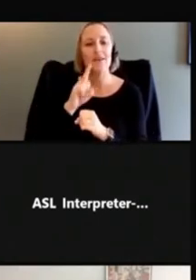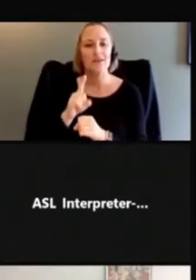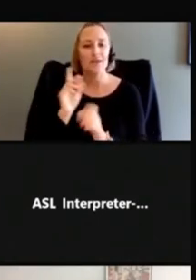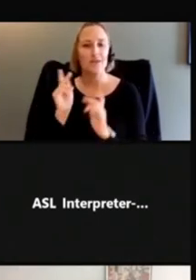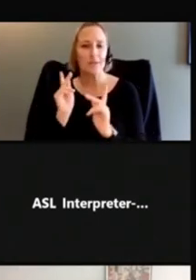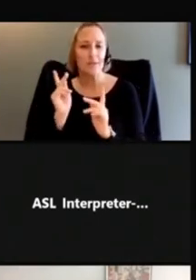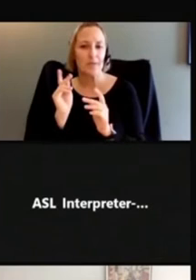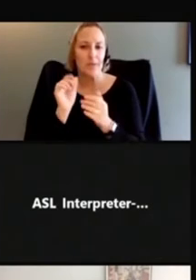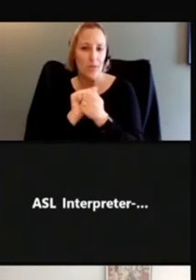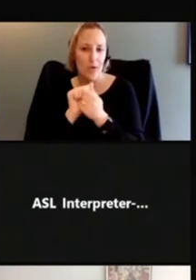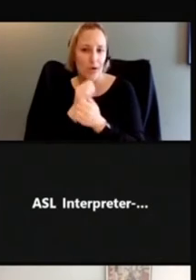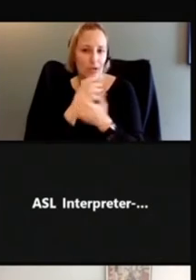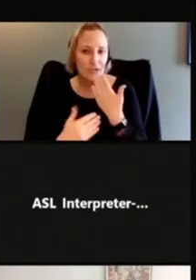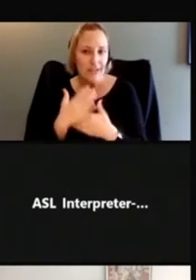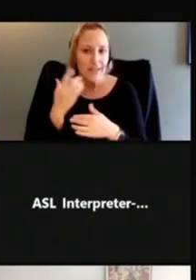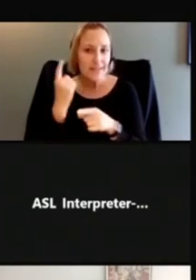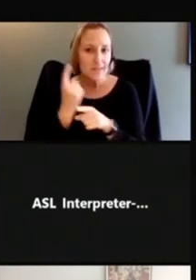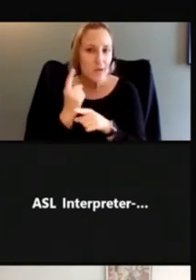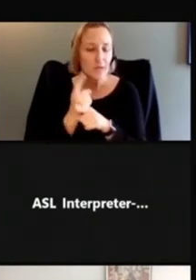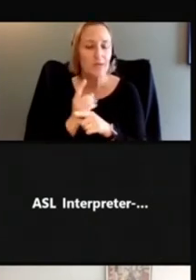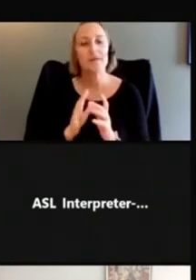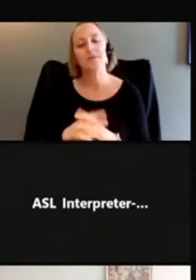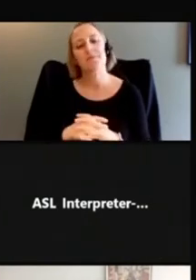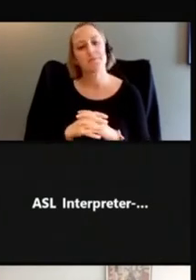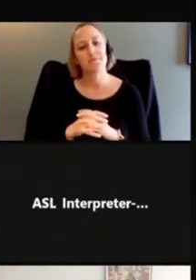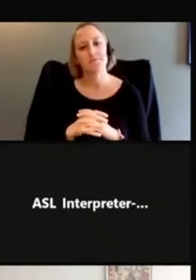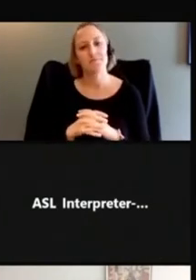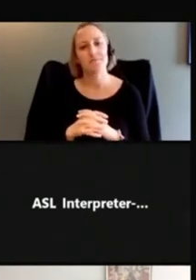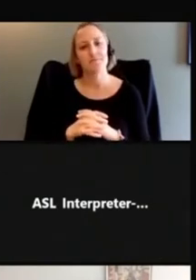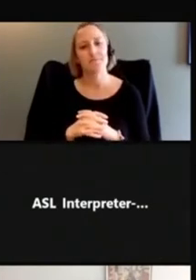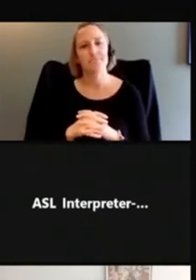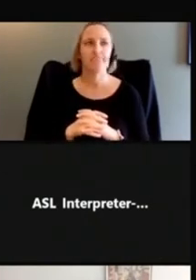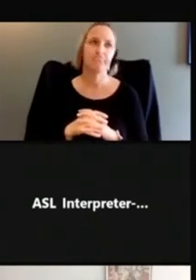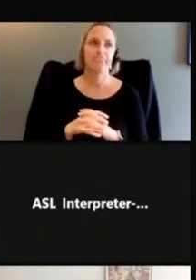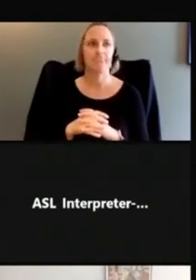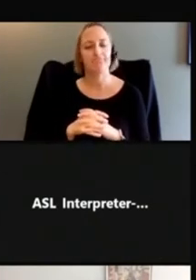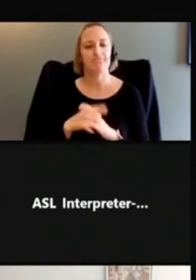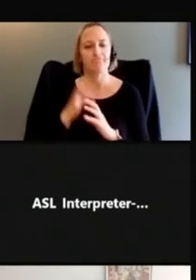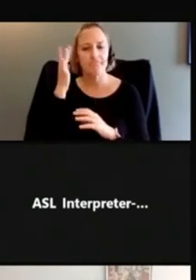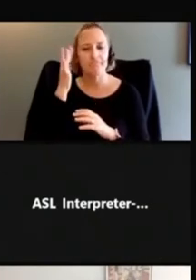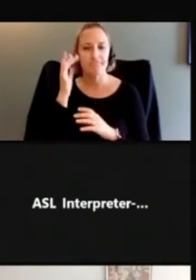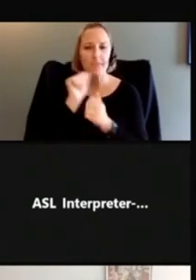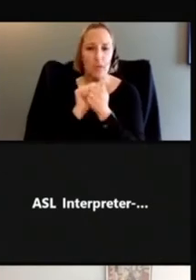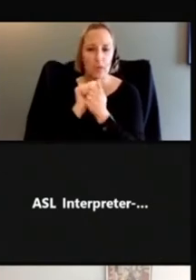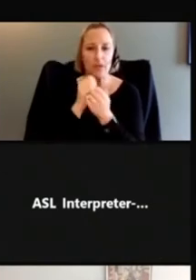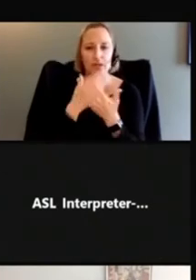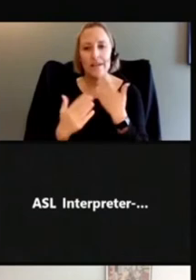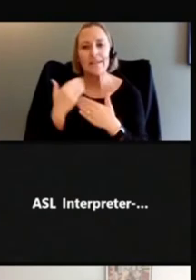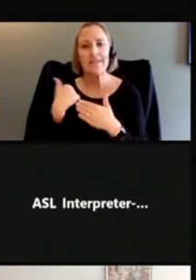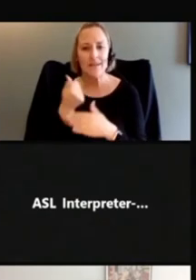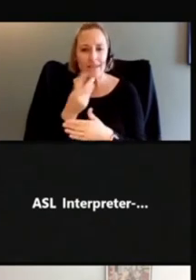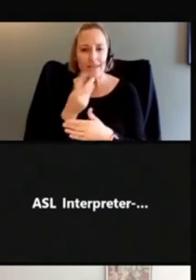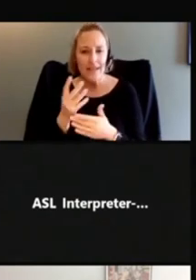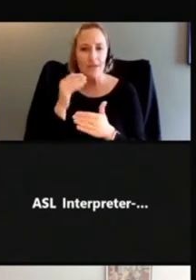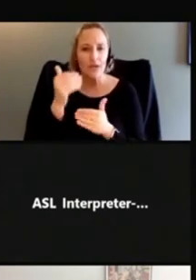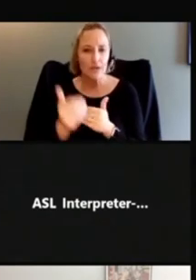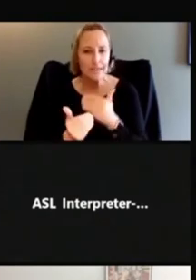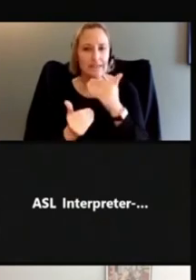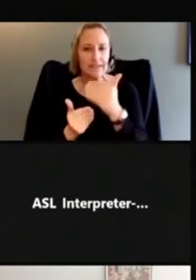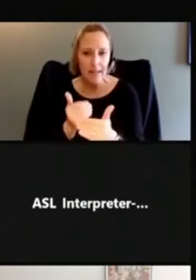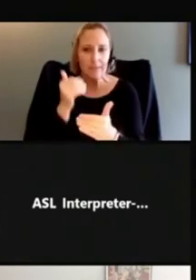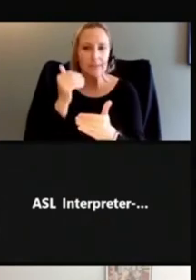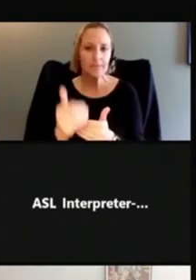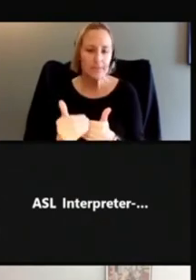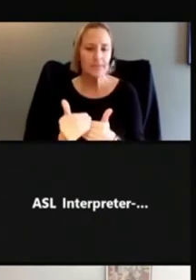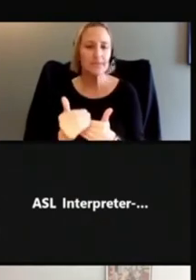about how to wash your hands, there's multiple steps. And I think one